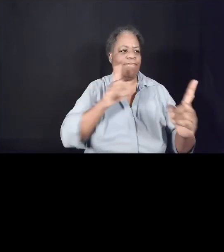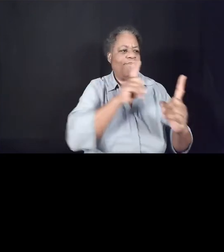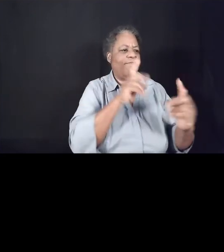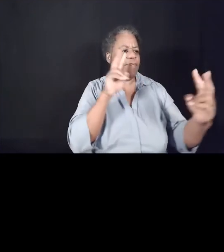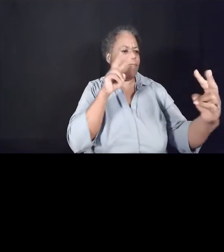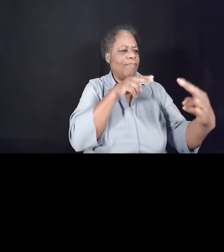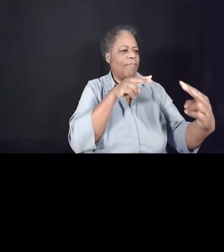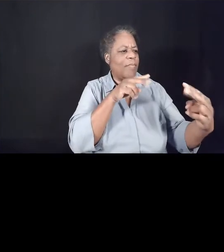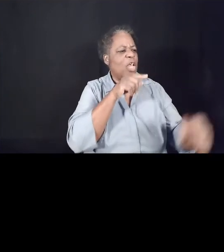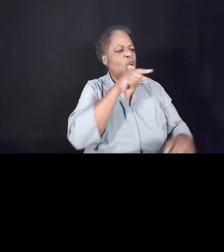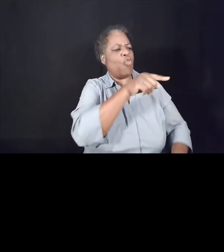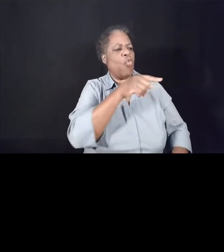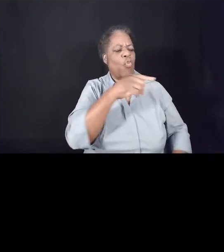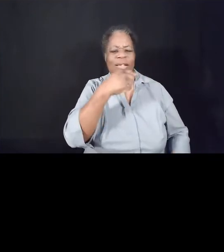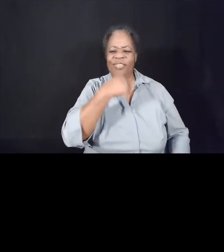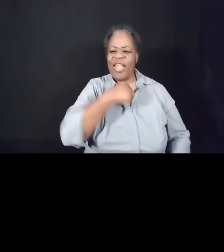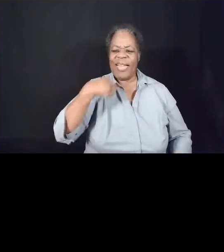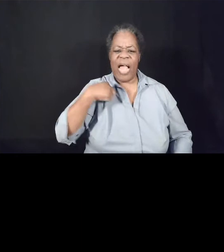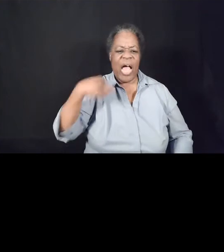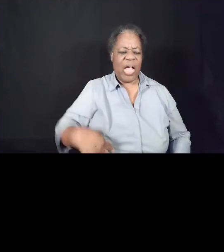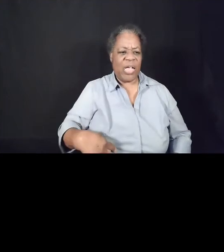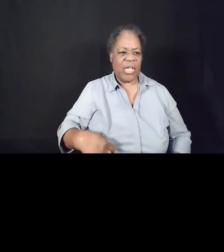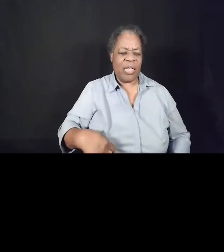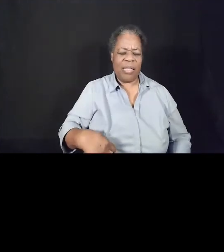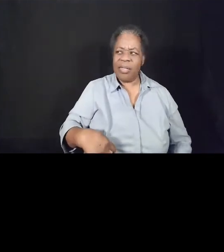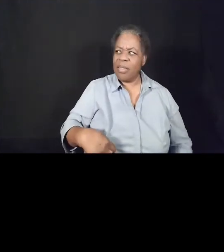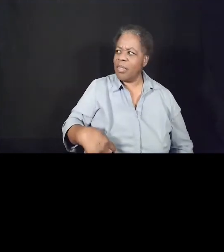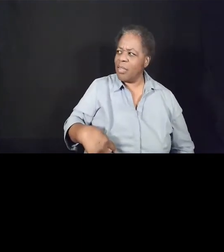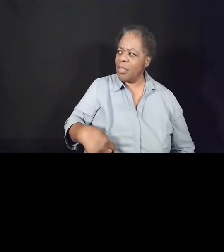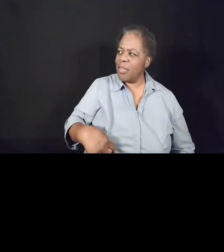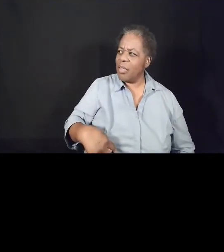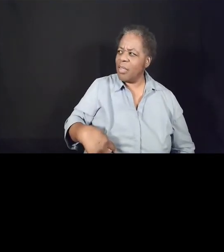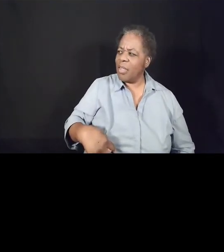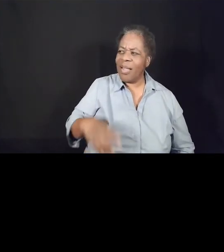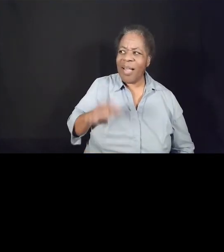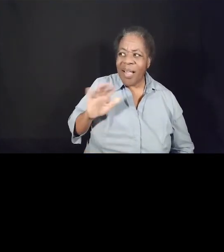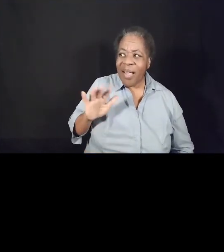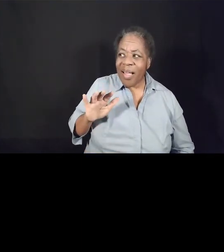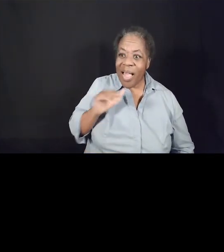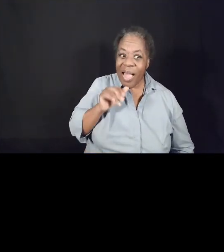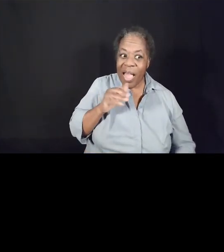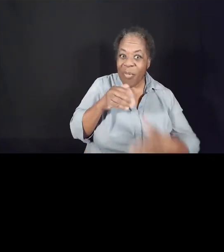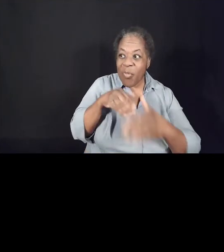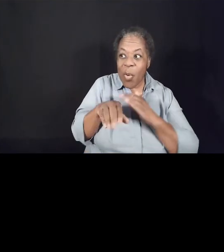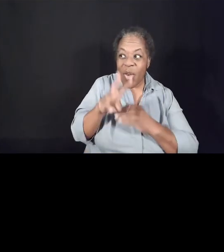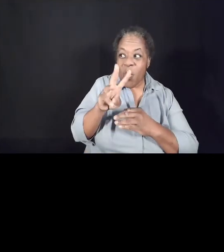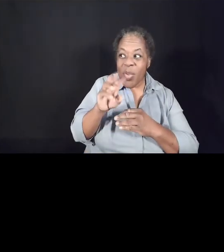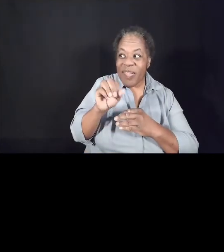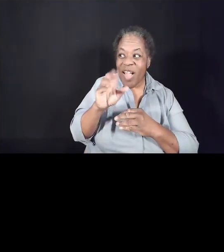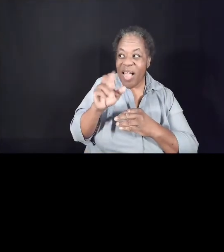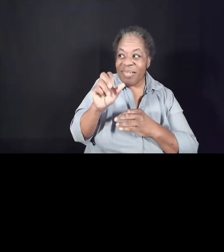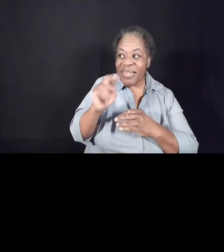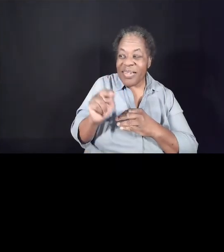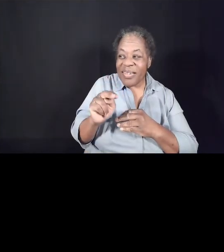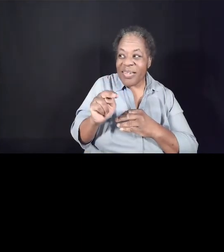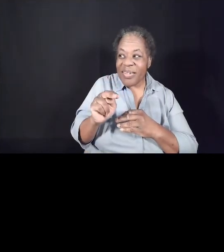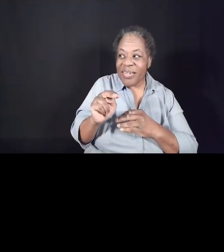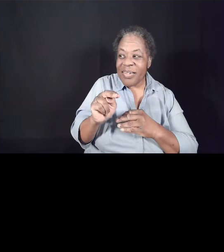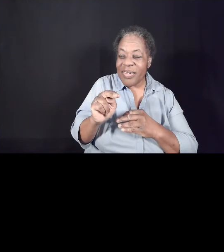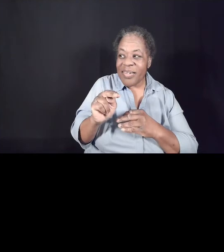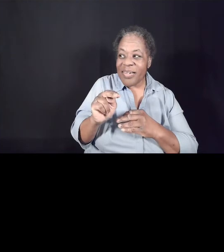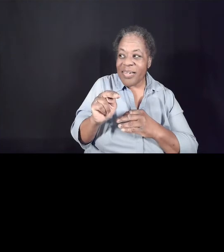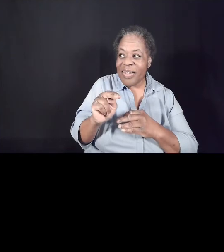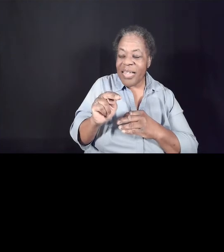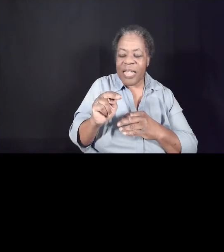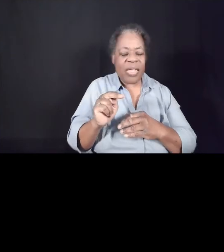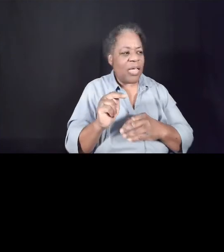China? And I looked at her and I said, actually, I was born in Wisconsin. And then she looked again and